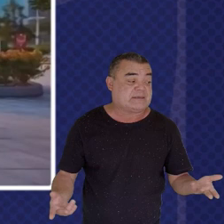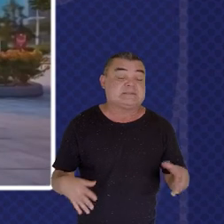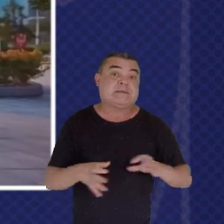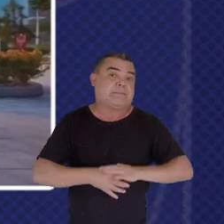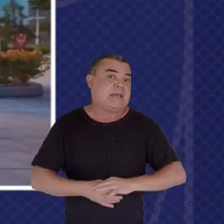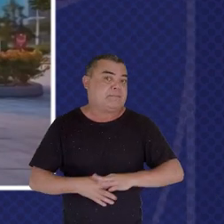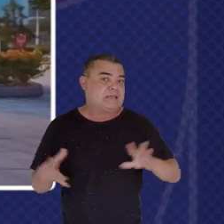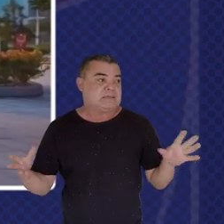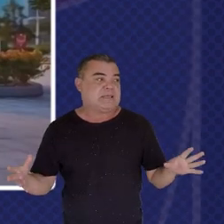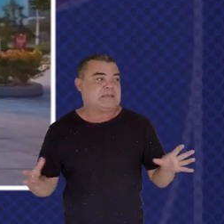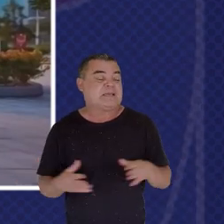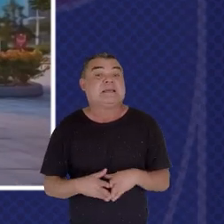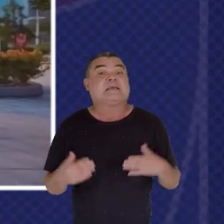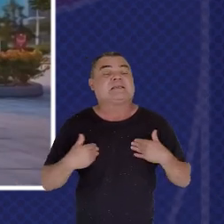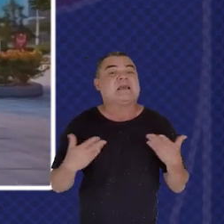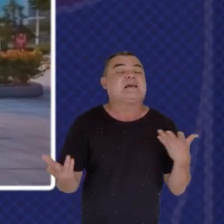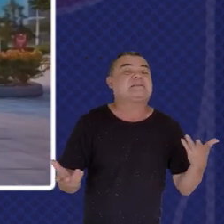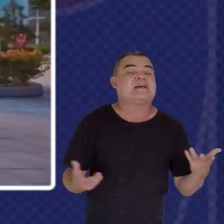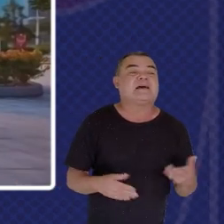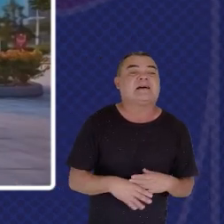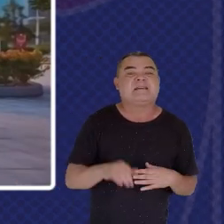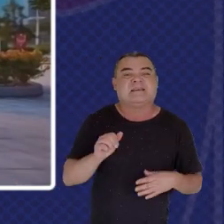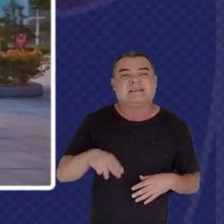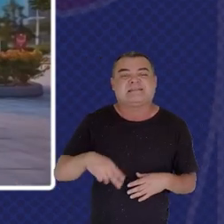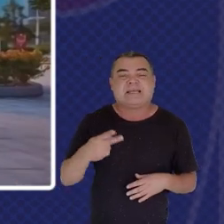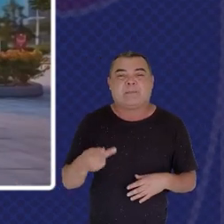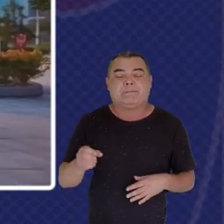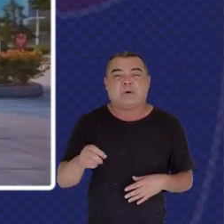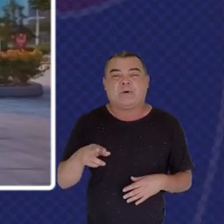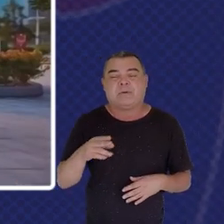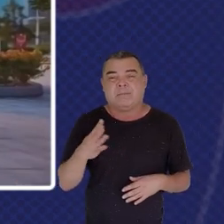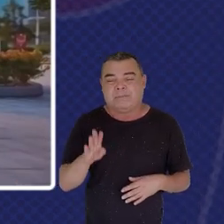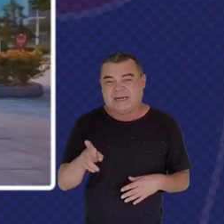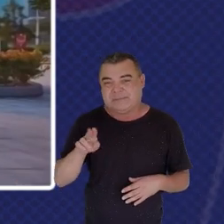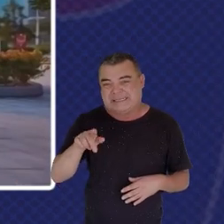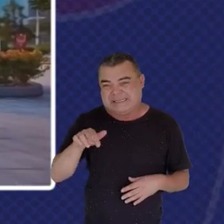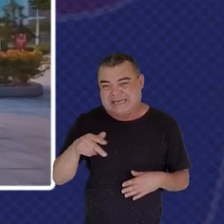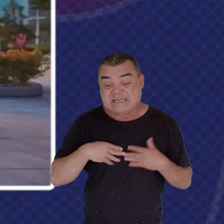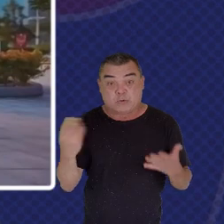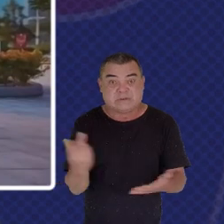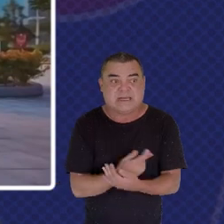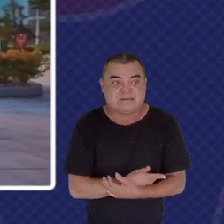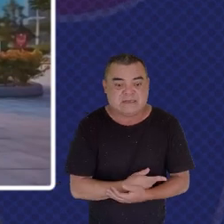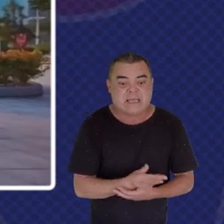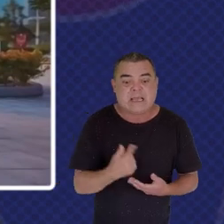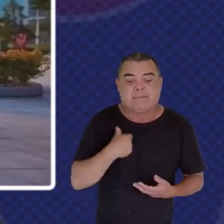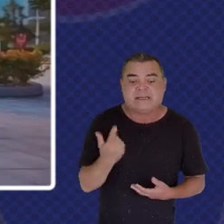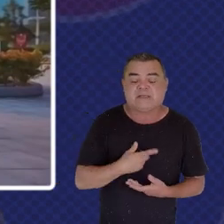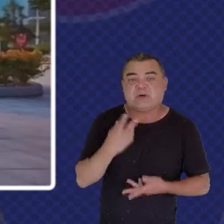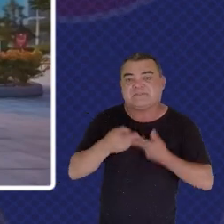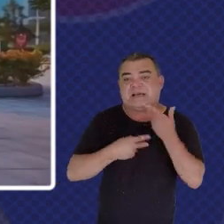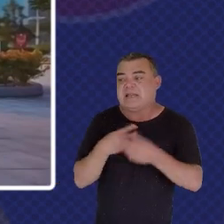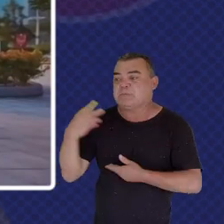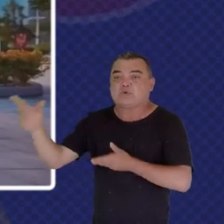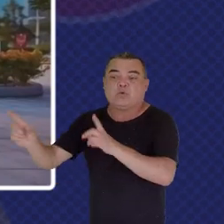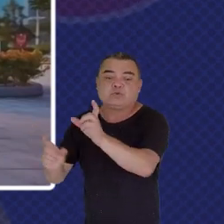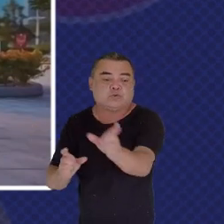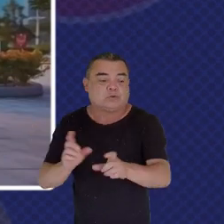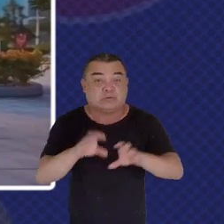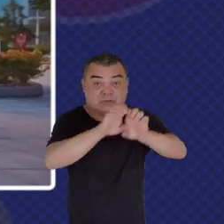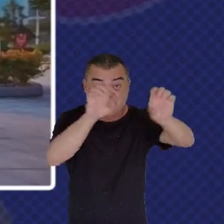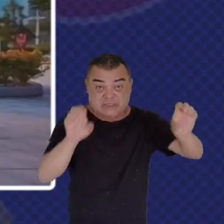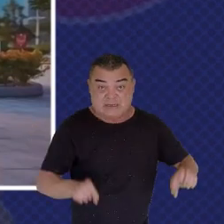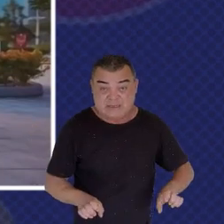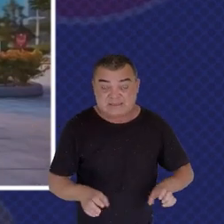interoperability That I've been Talking about And so the more All of us Can ensure that Our systems talk To one another The stronger I think Our